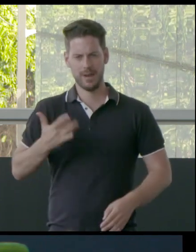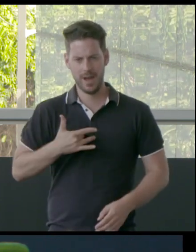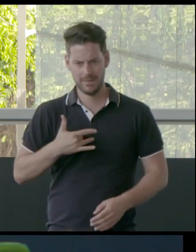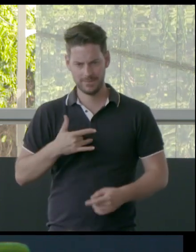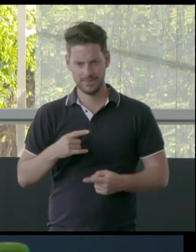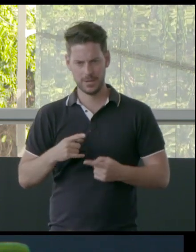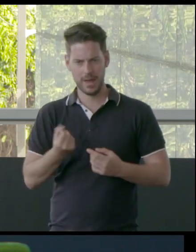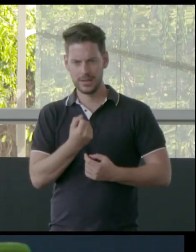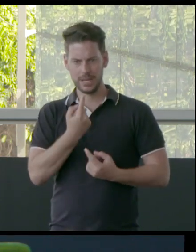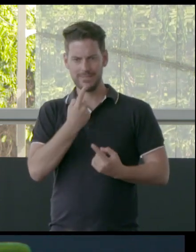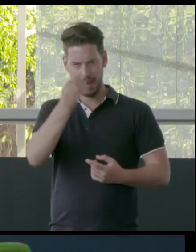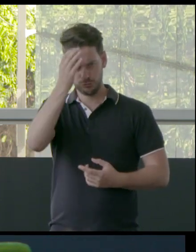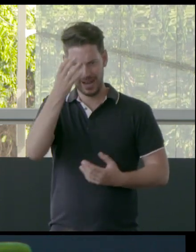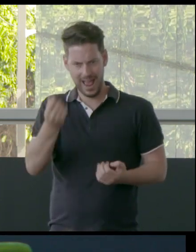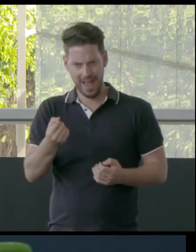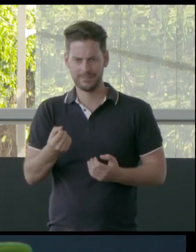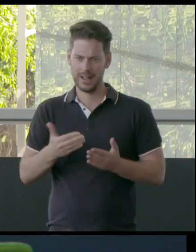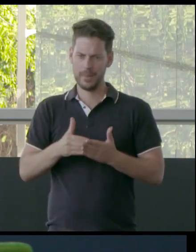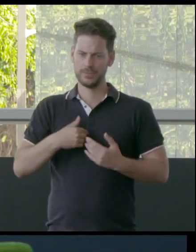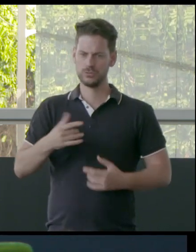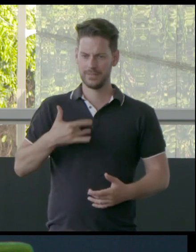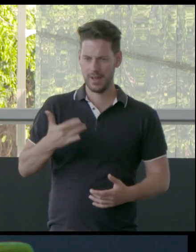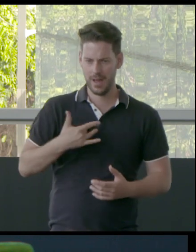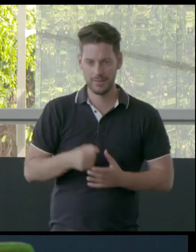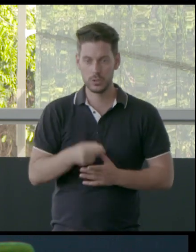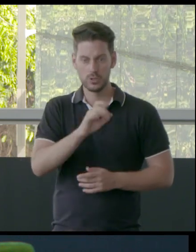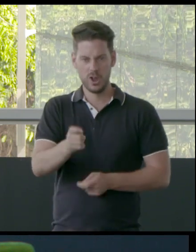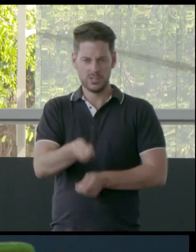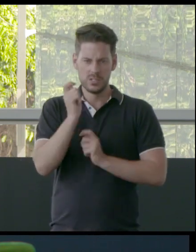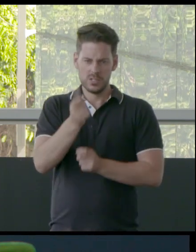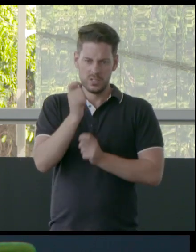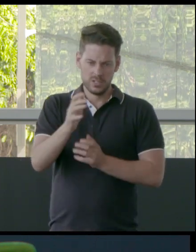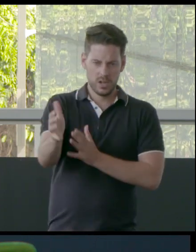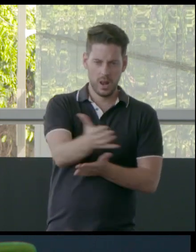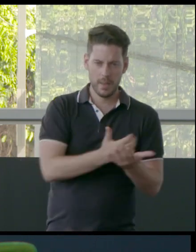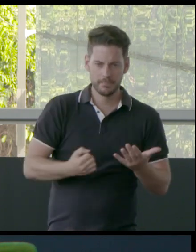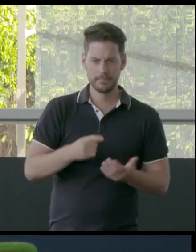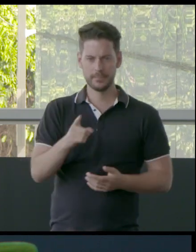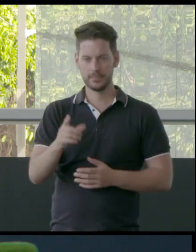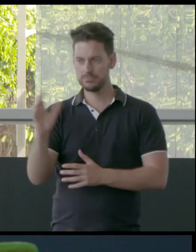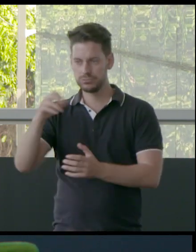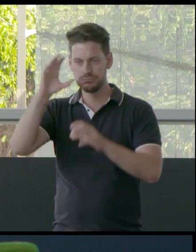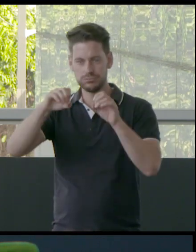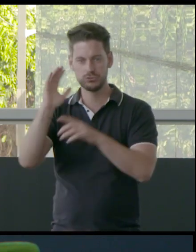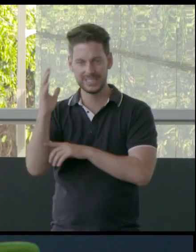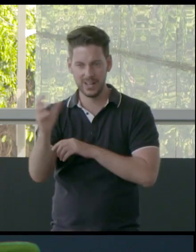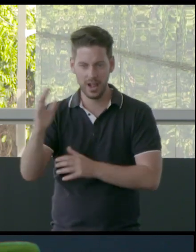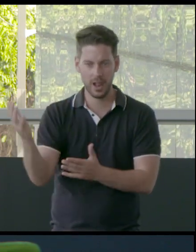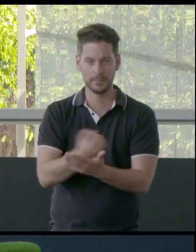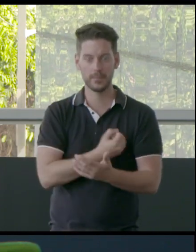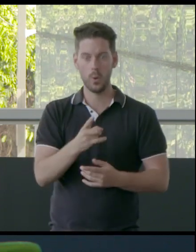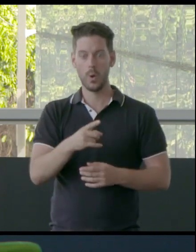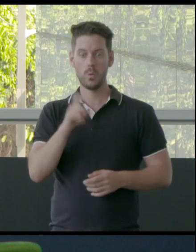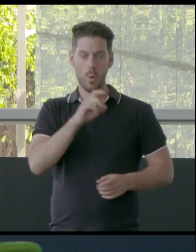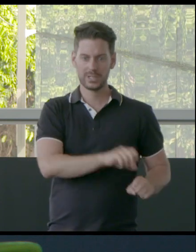It's vital to your survival. You don't over fish, you don't harvest too much, and you don't irrigate.